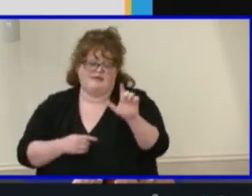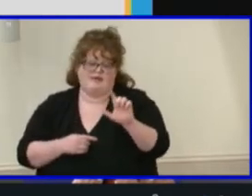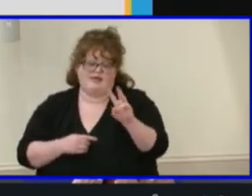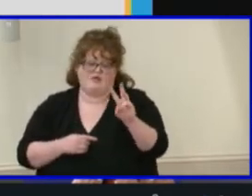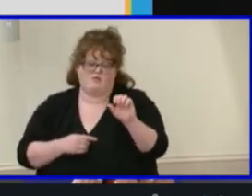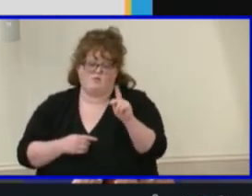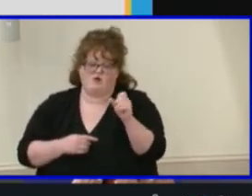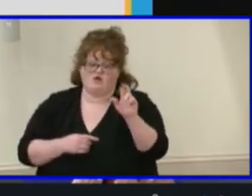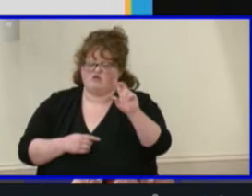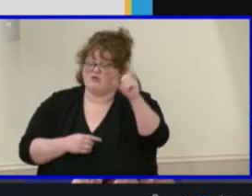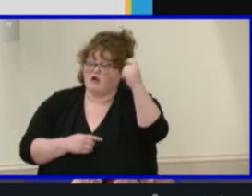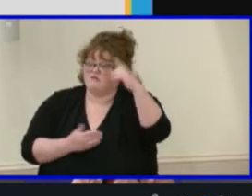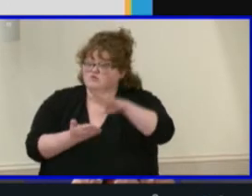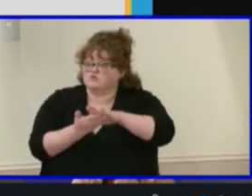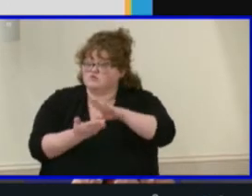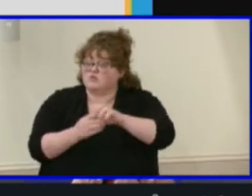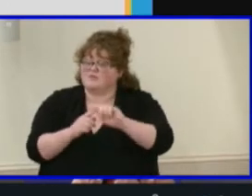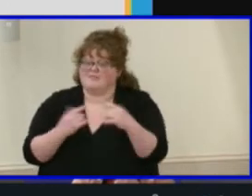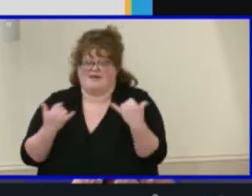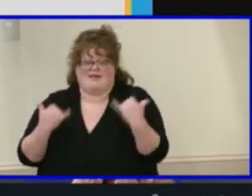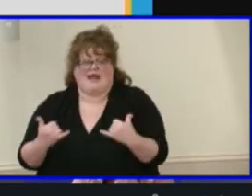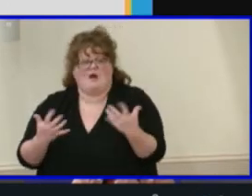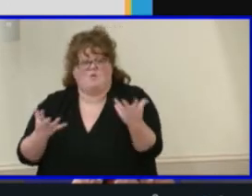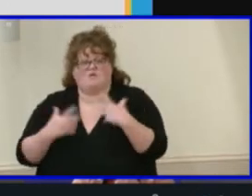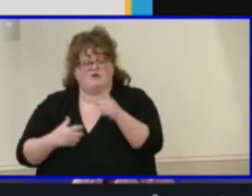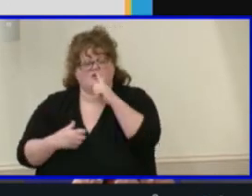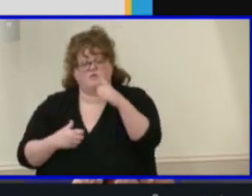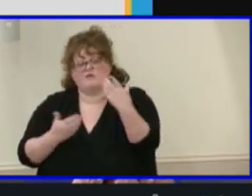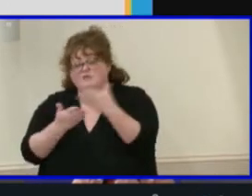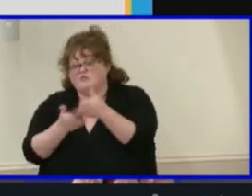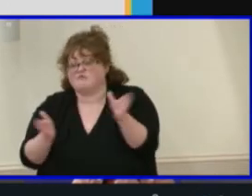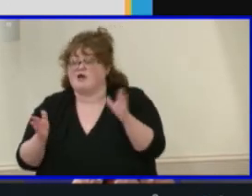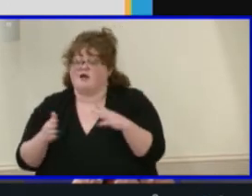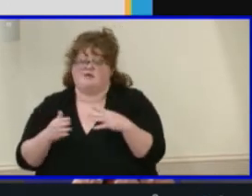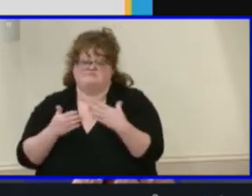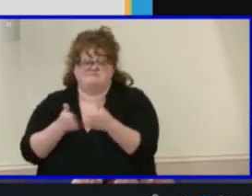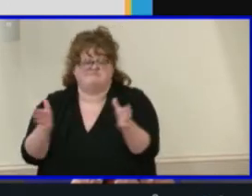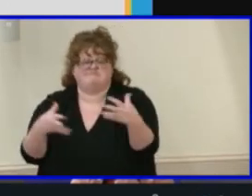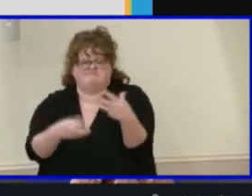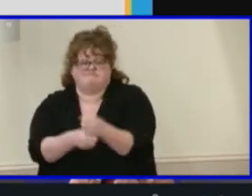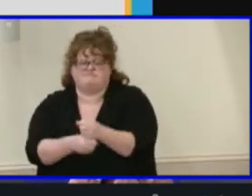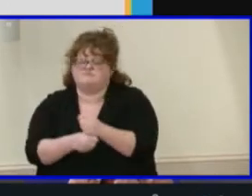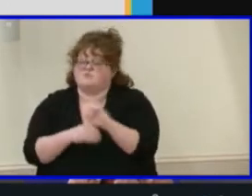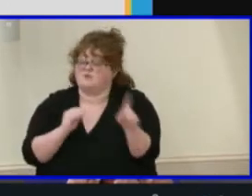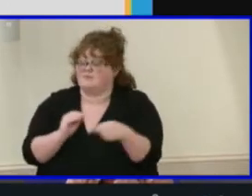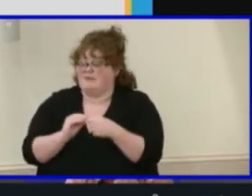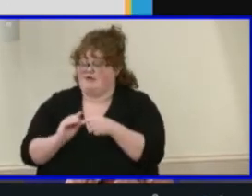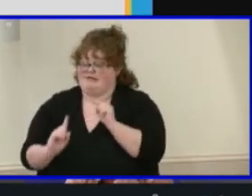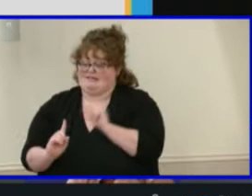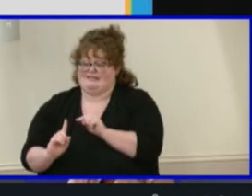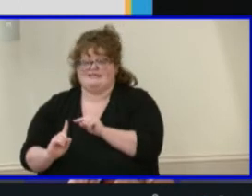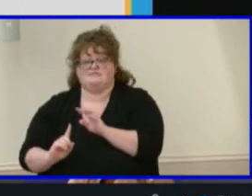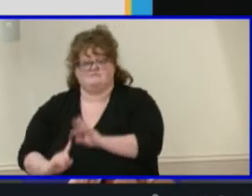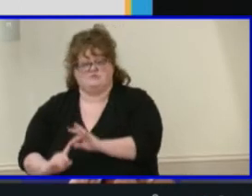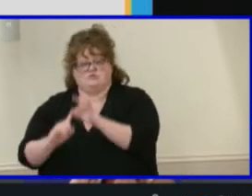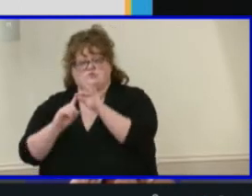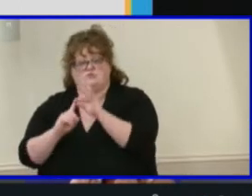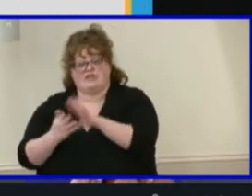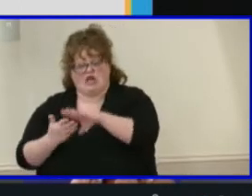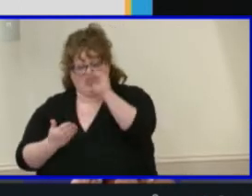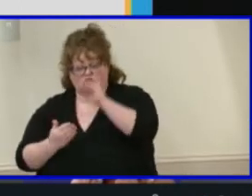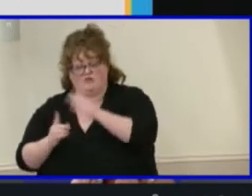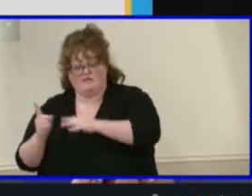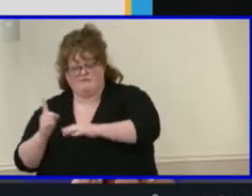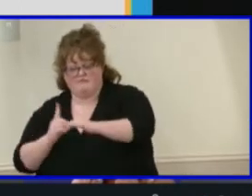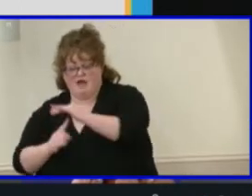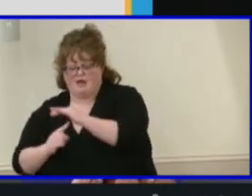to provide you an overview of where we've been with regards to this unique learning environment in Henrico and where